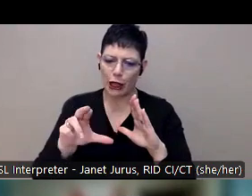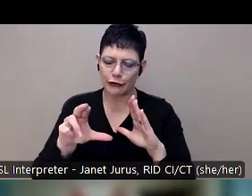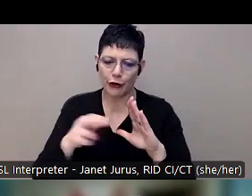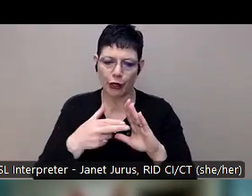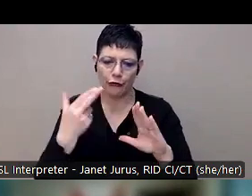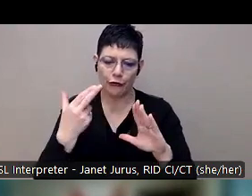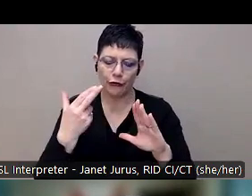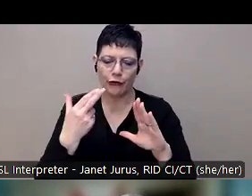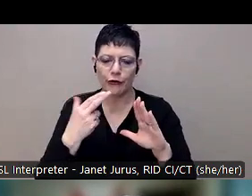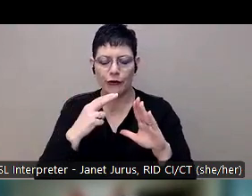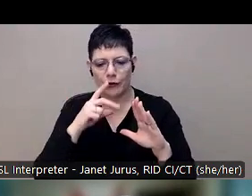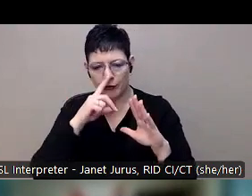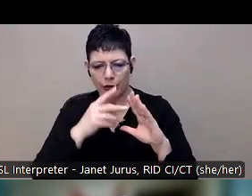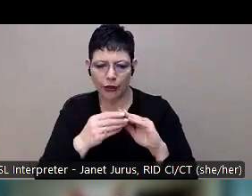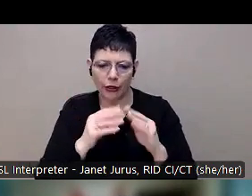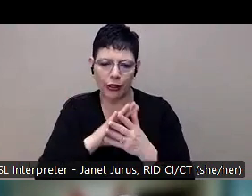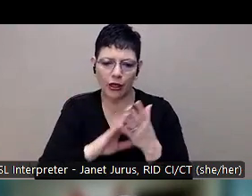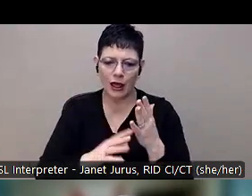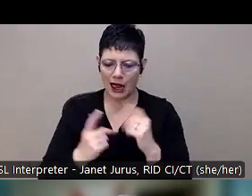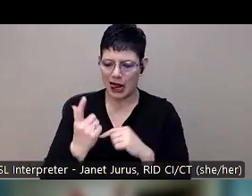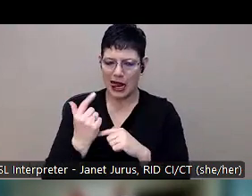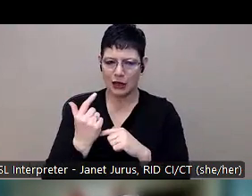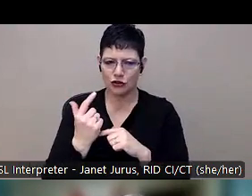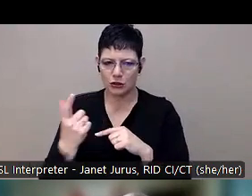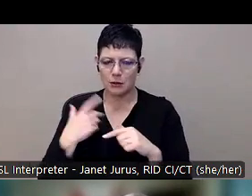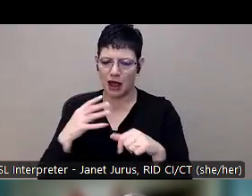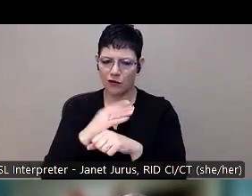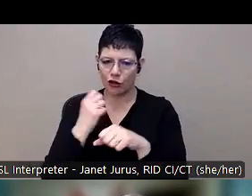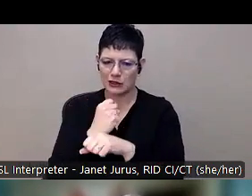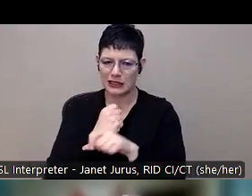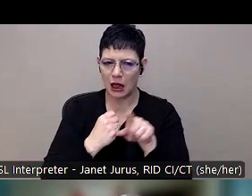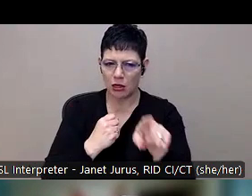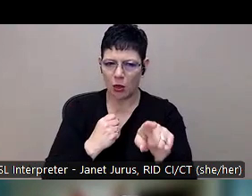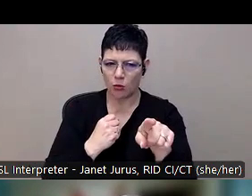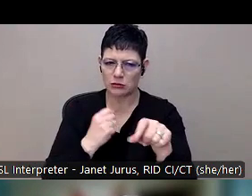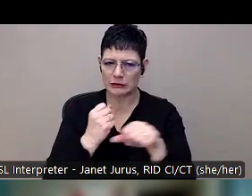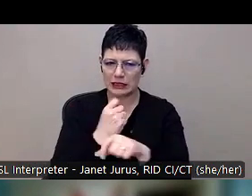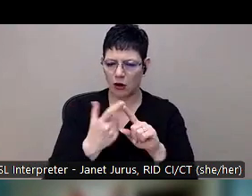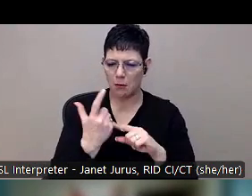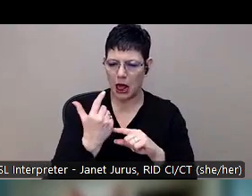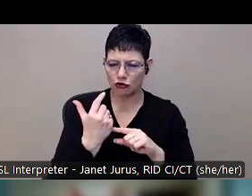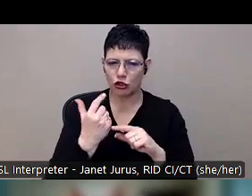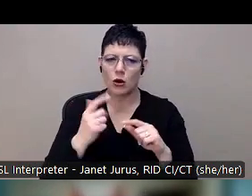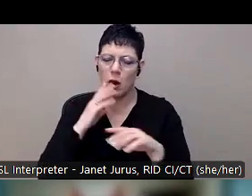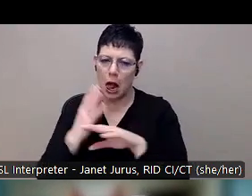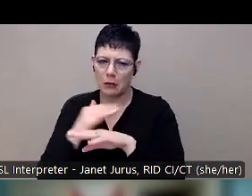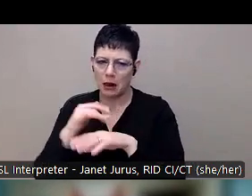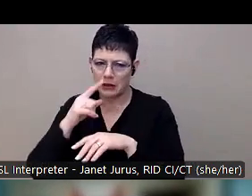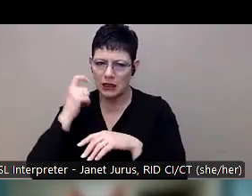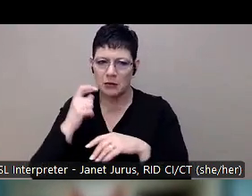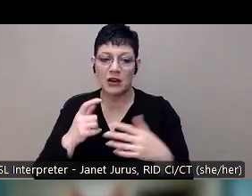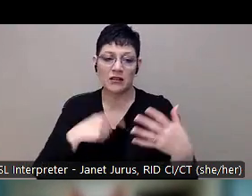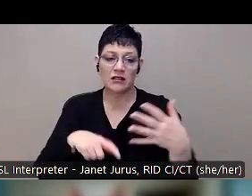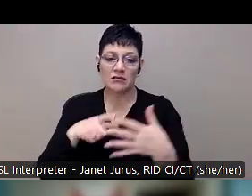is last year. have our full statistics. This is my project for the summer to update these, but 96% of students reported no substance